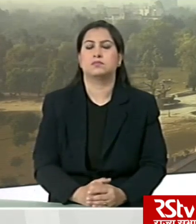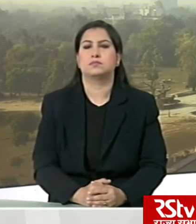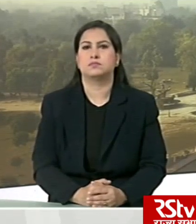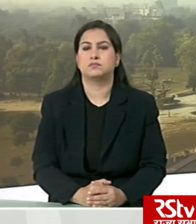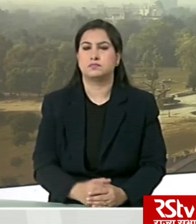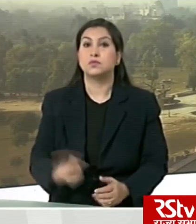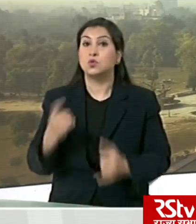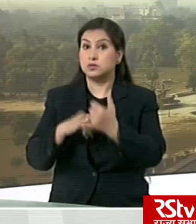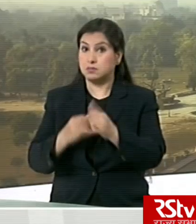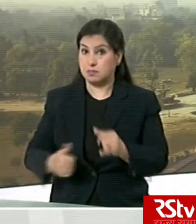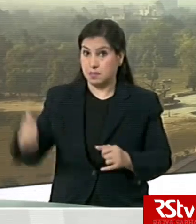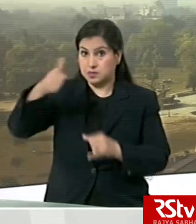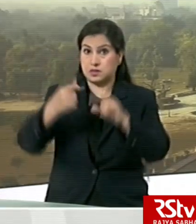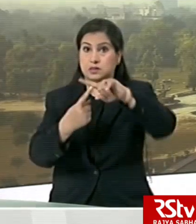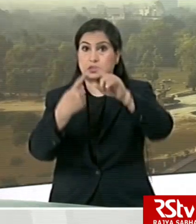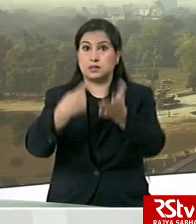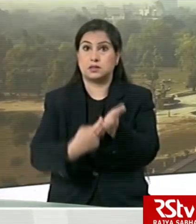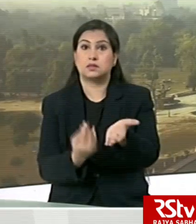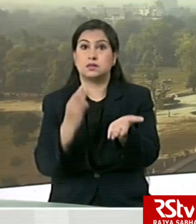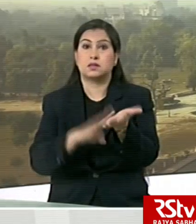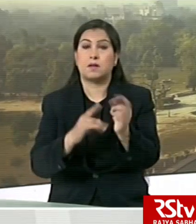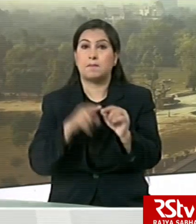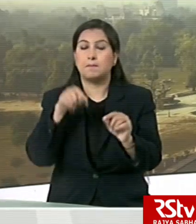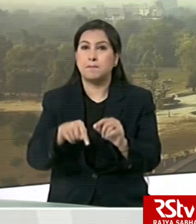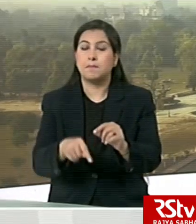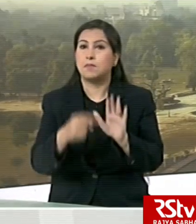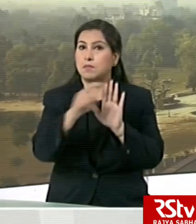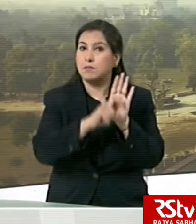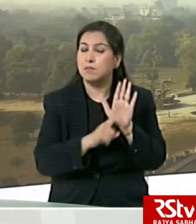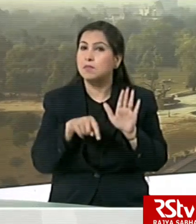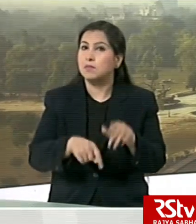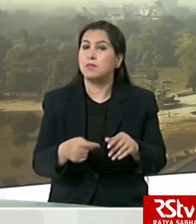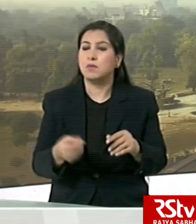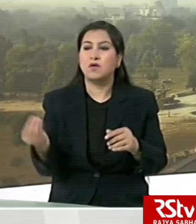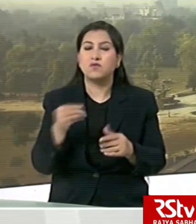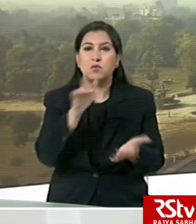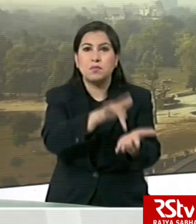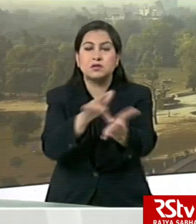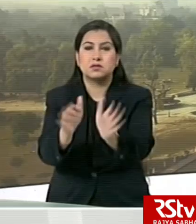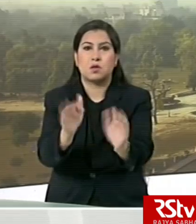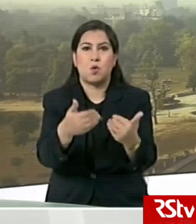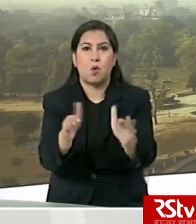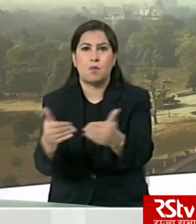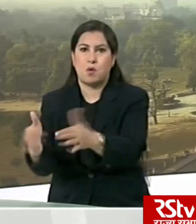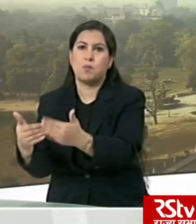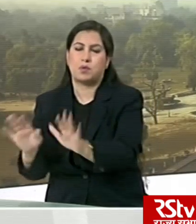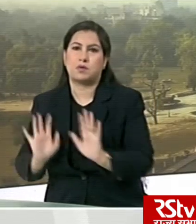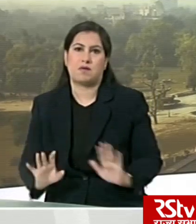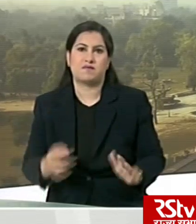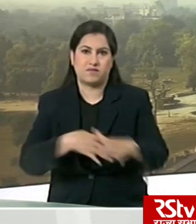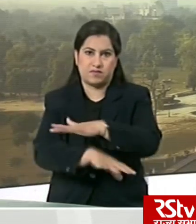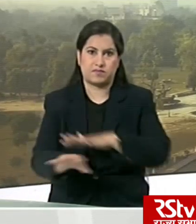U.S. President Donald Trump will make an announcement on the guidelines for reopening parts of the country amid the coronavirus pandemic.